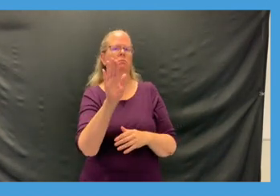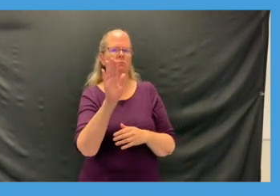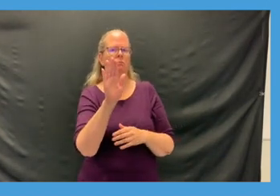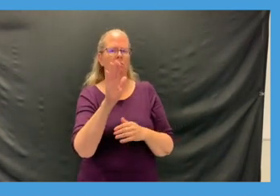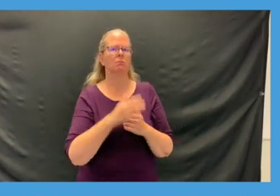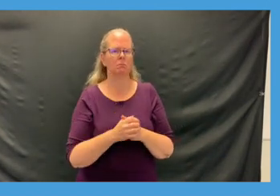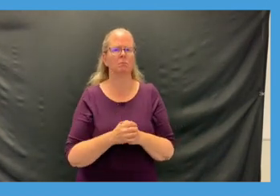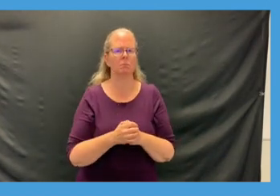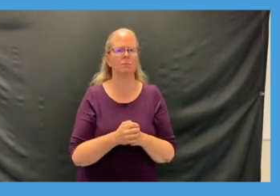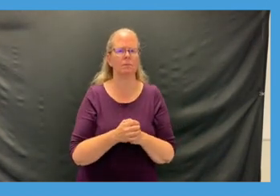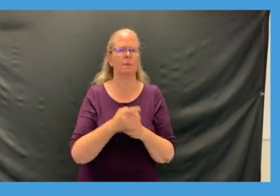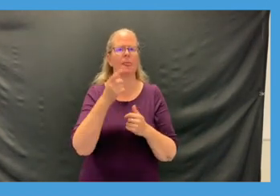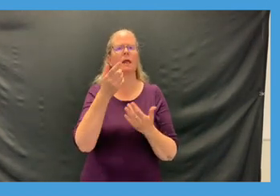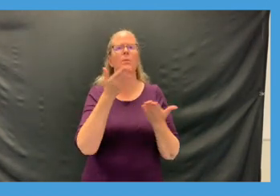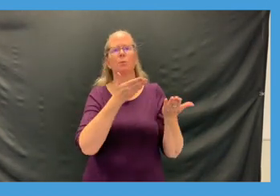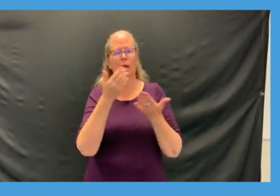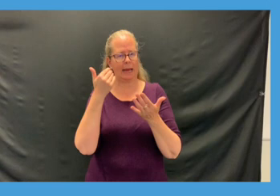guys can